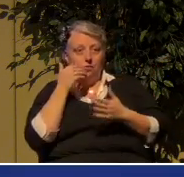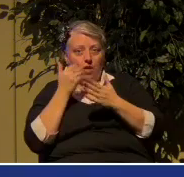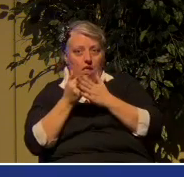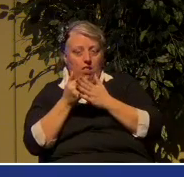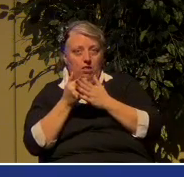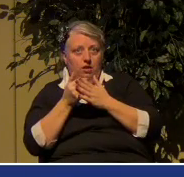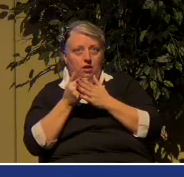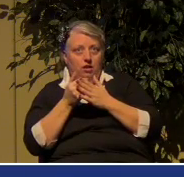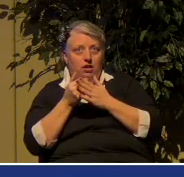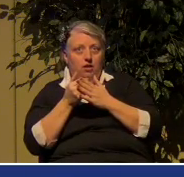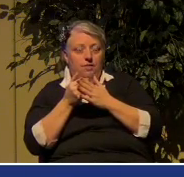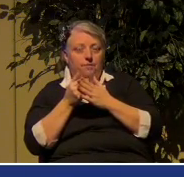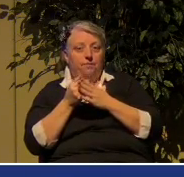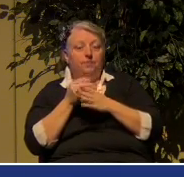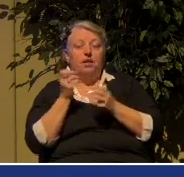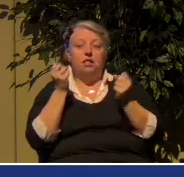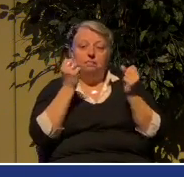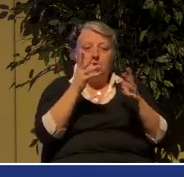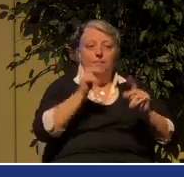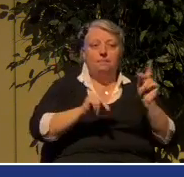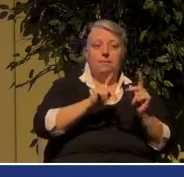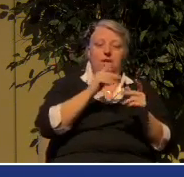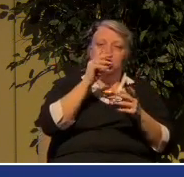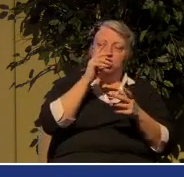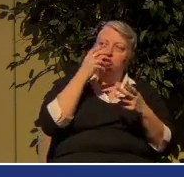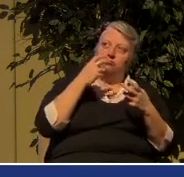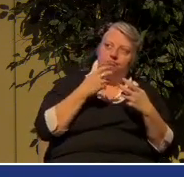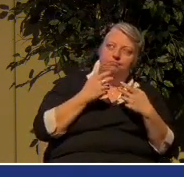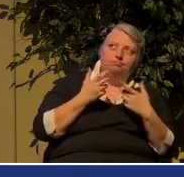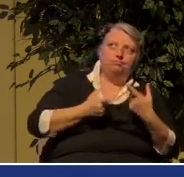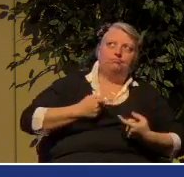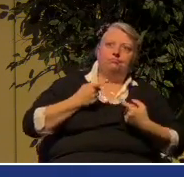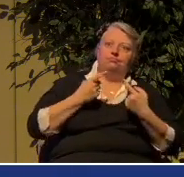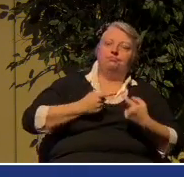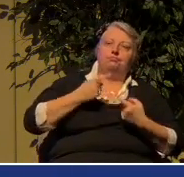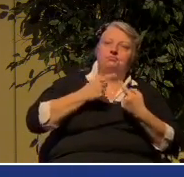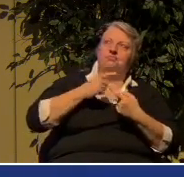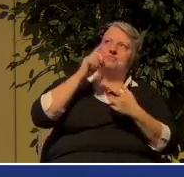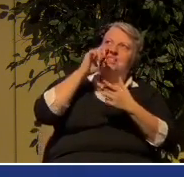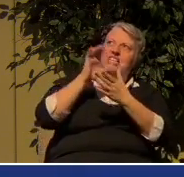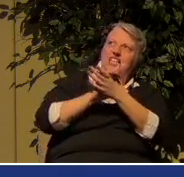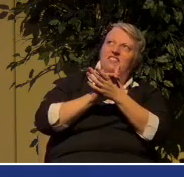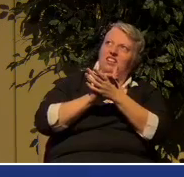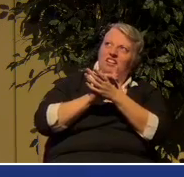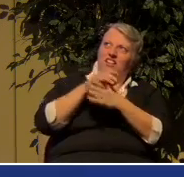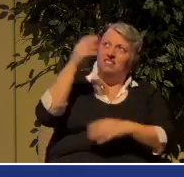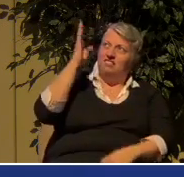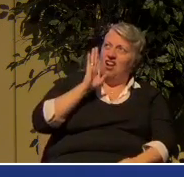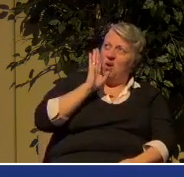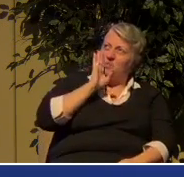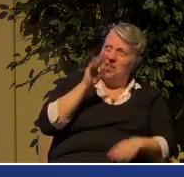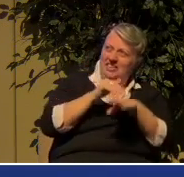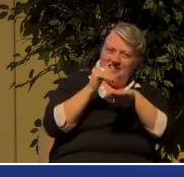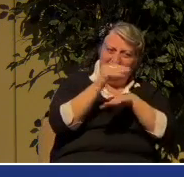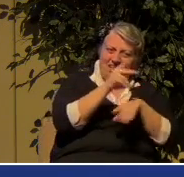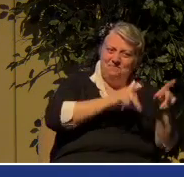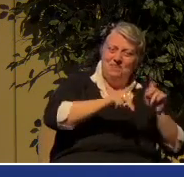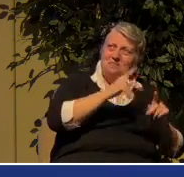people have trouble believing that God will send people a spirit of delusion.